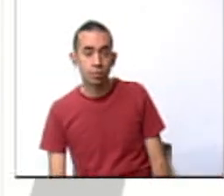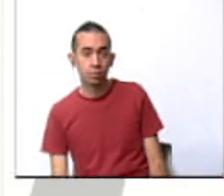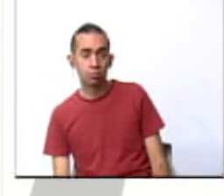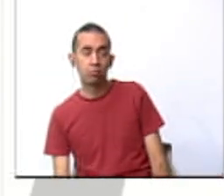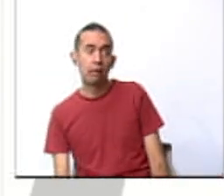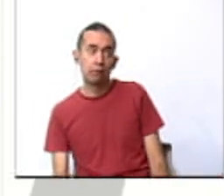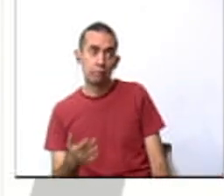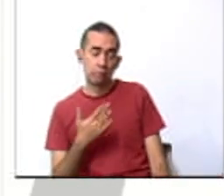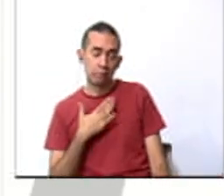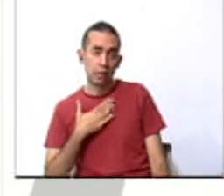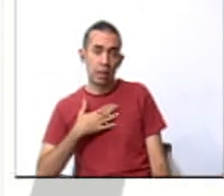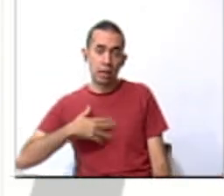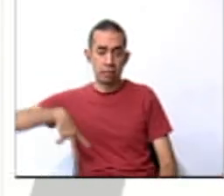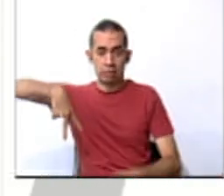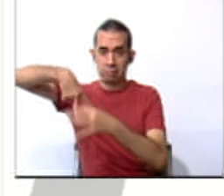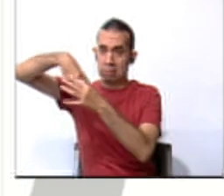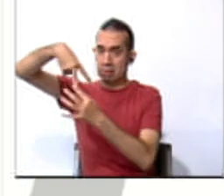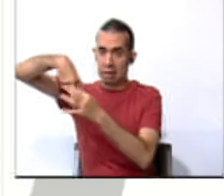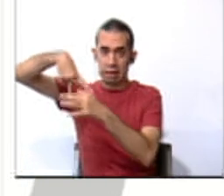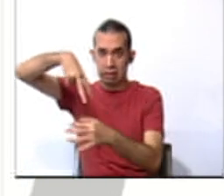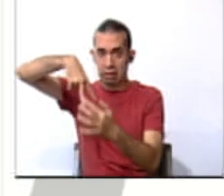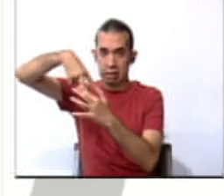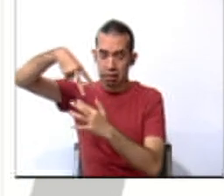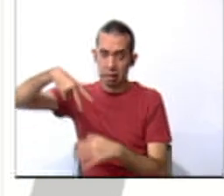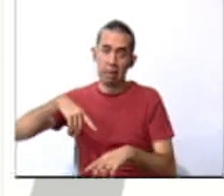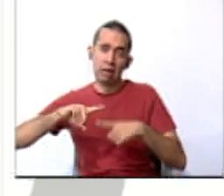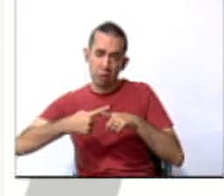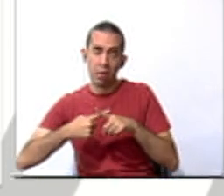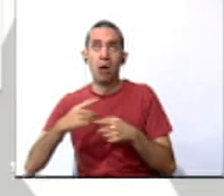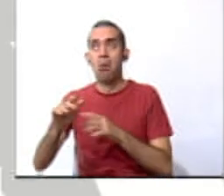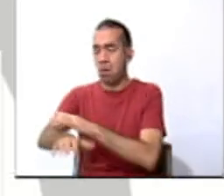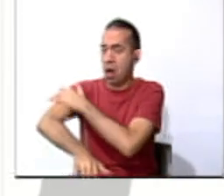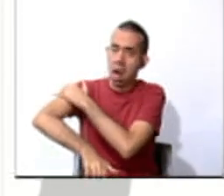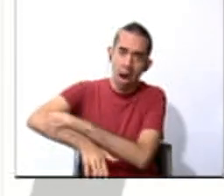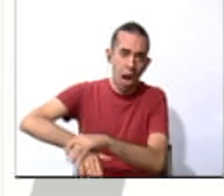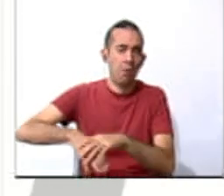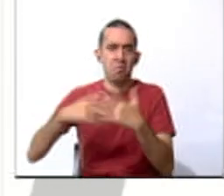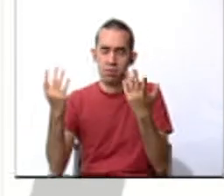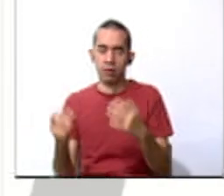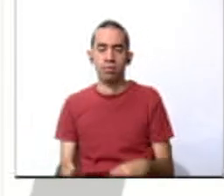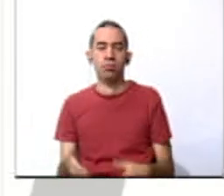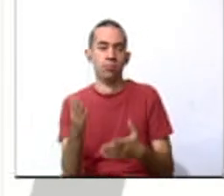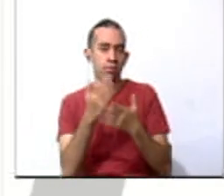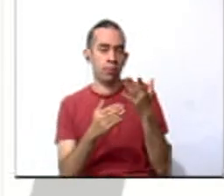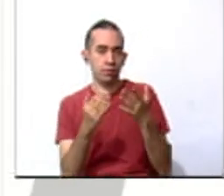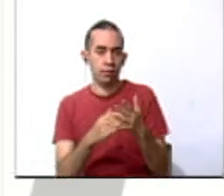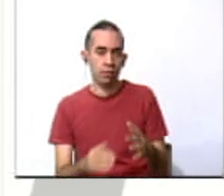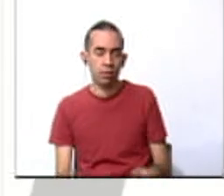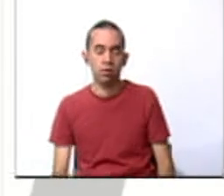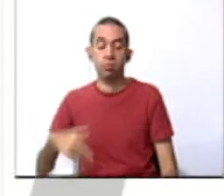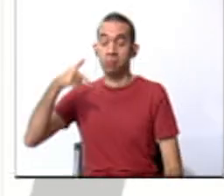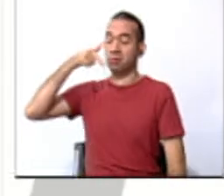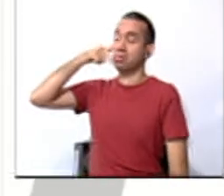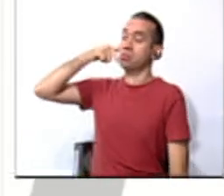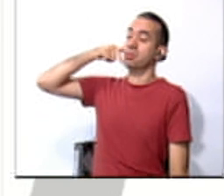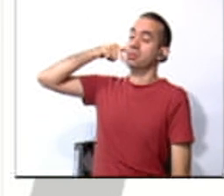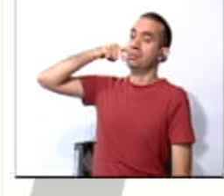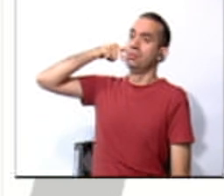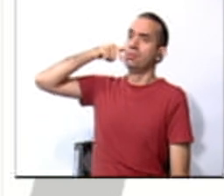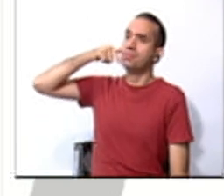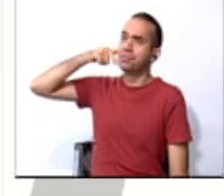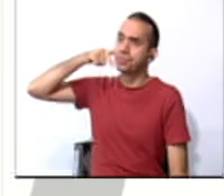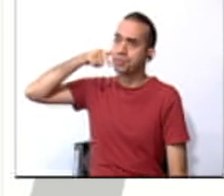My leg hurts or my arm hurts. Just in case. The operator will say,